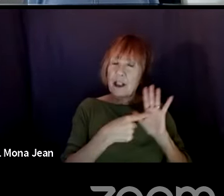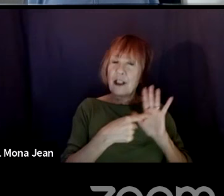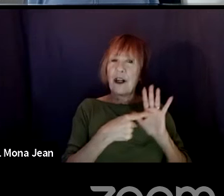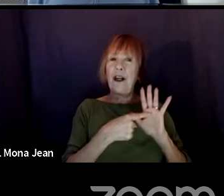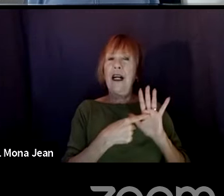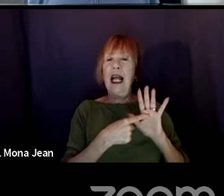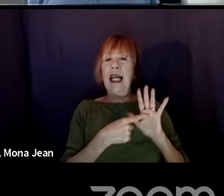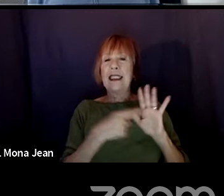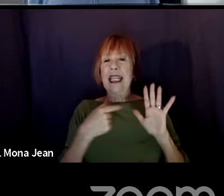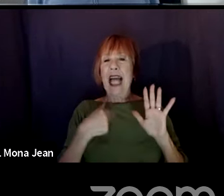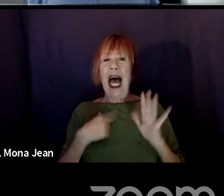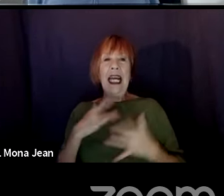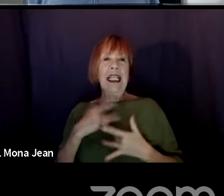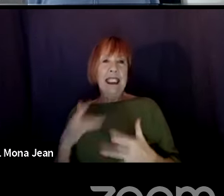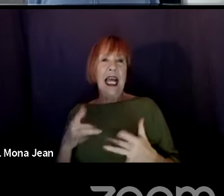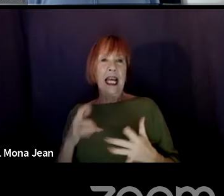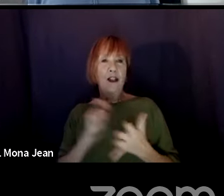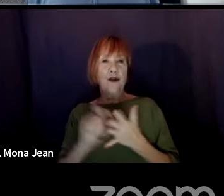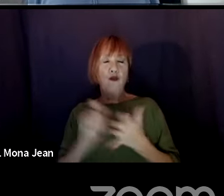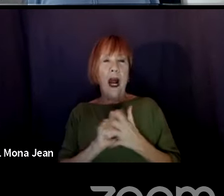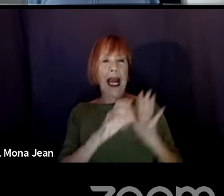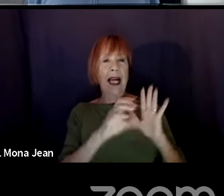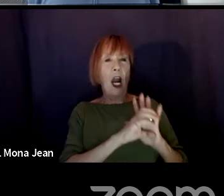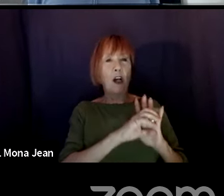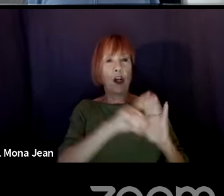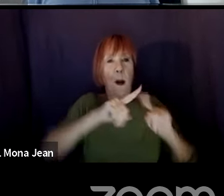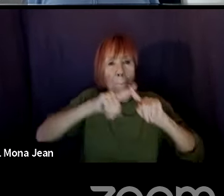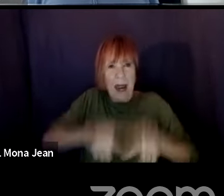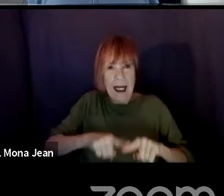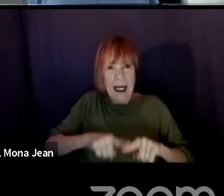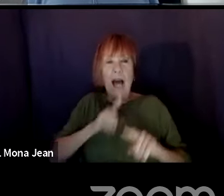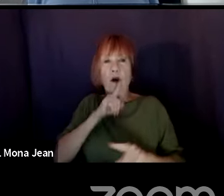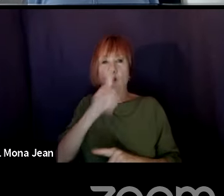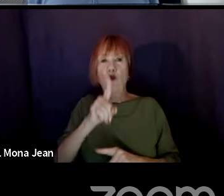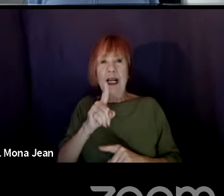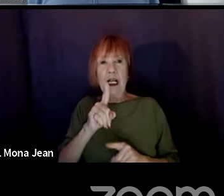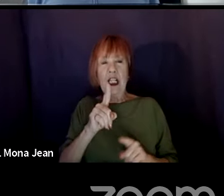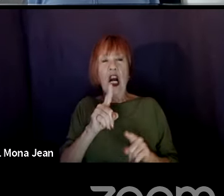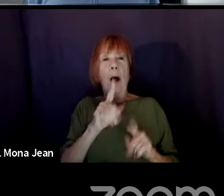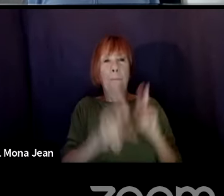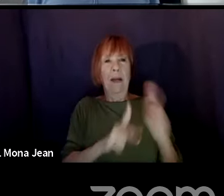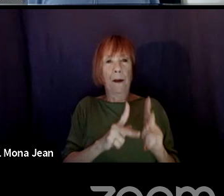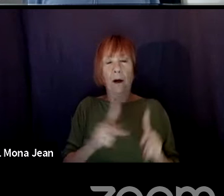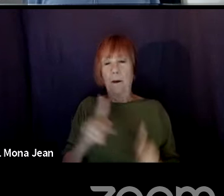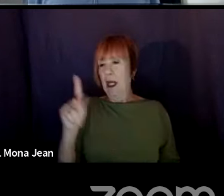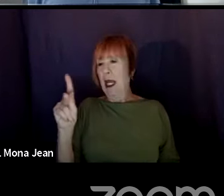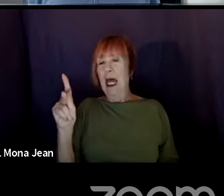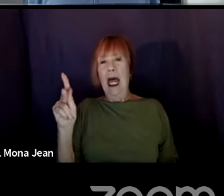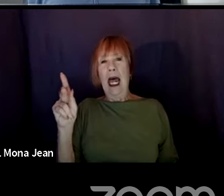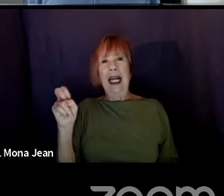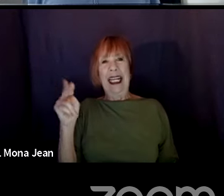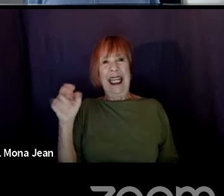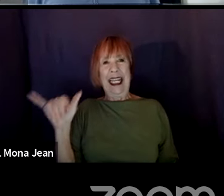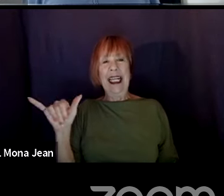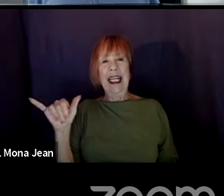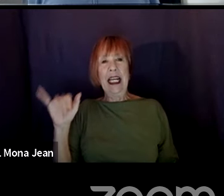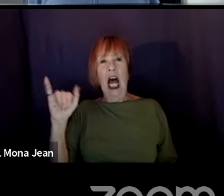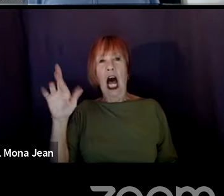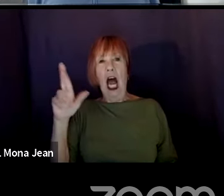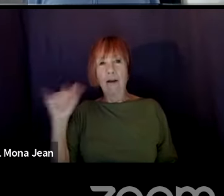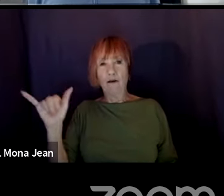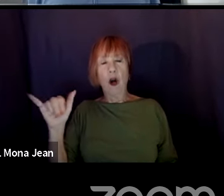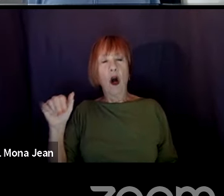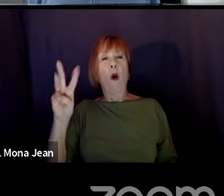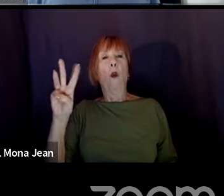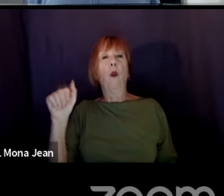have a tendency to write characters based on real people, uh, Keenan Ivory, Keenan Ivory Wayans, uh, was at a festival a couple of years ago. It was the